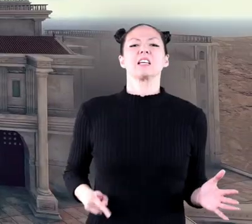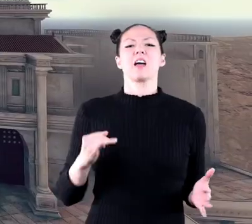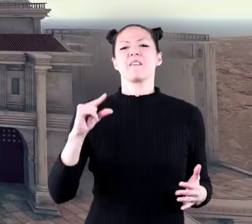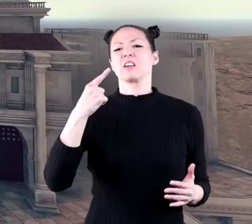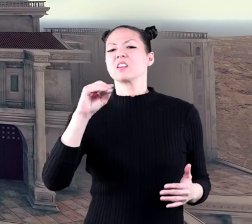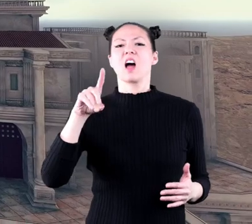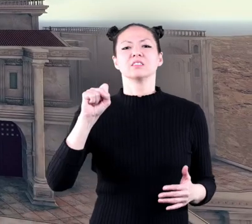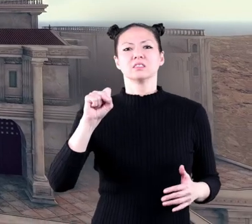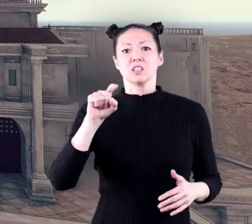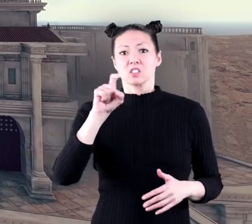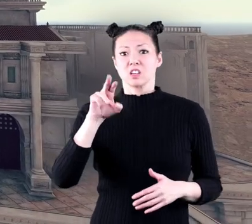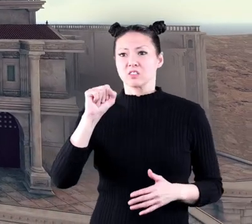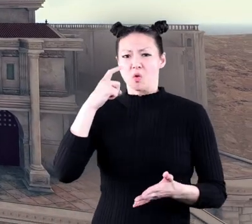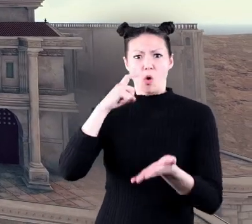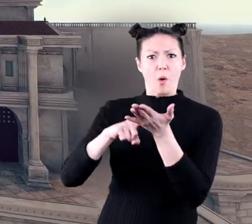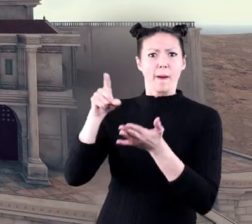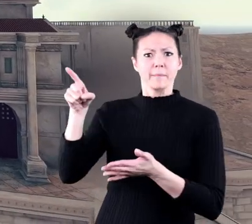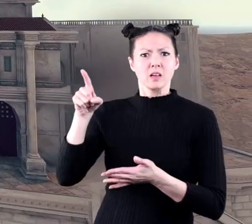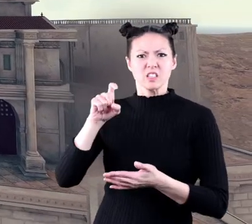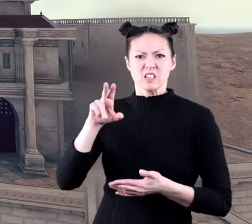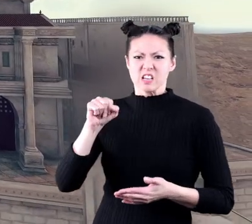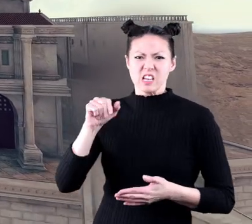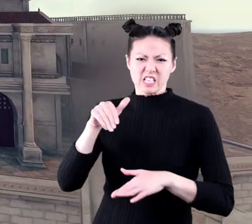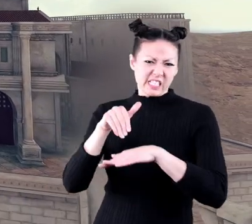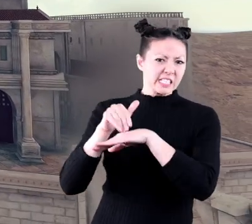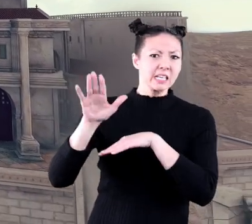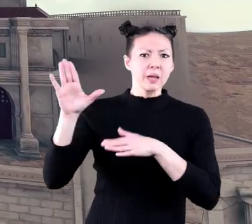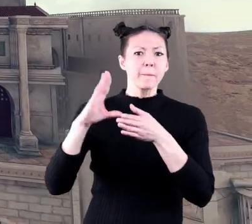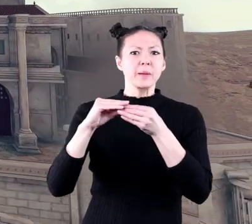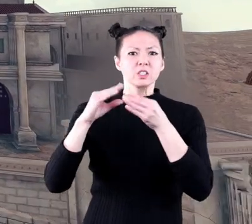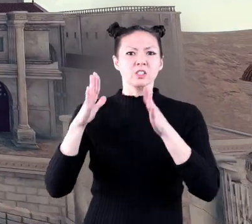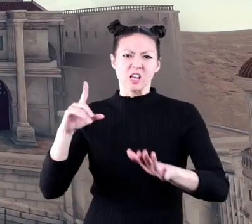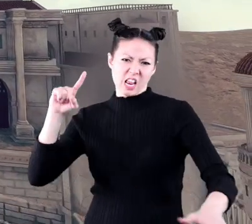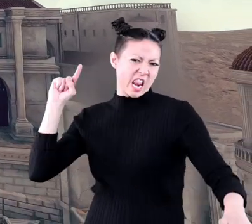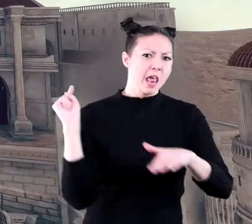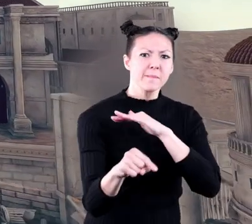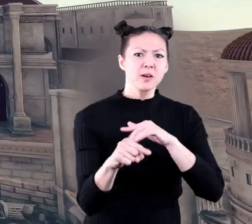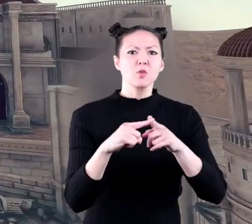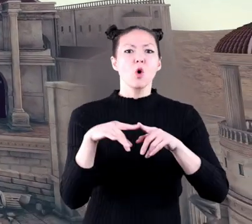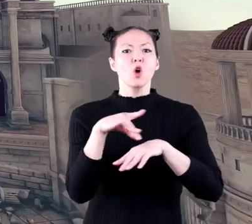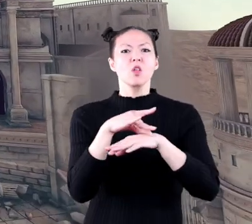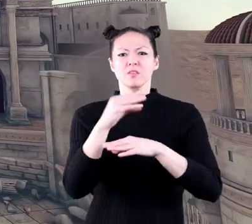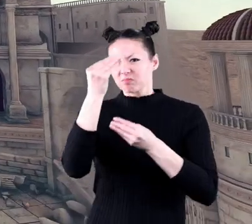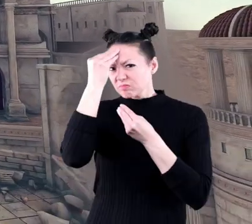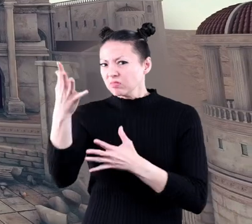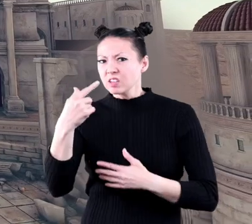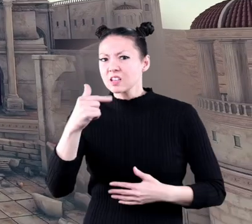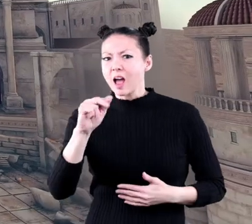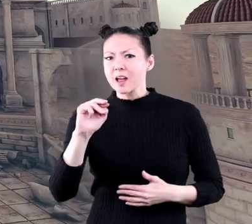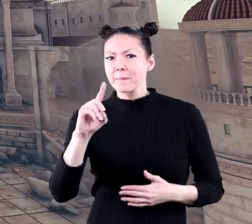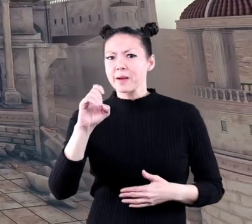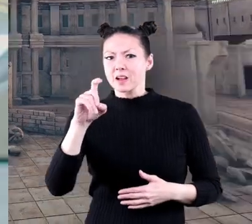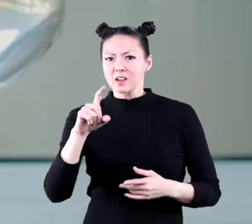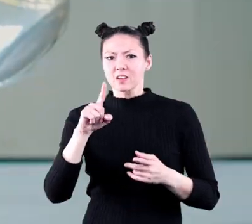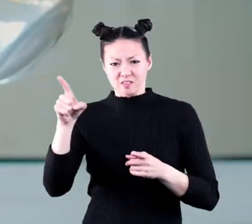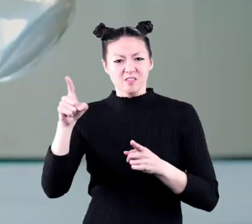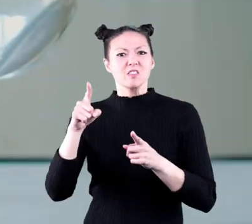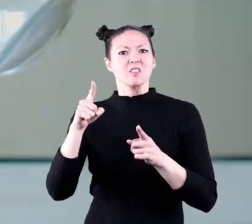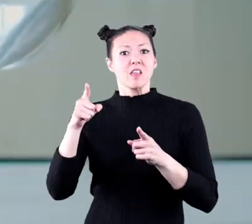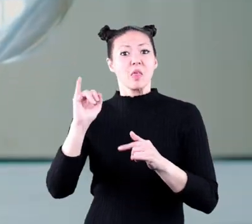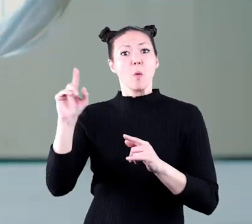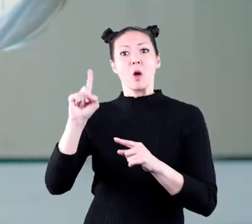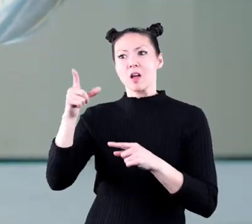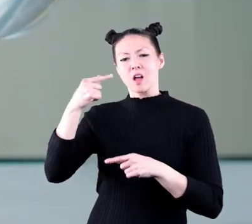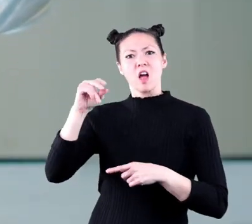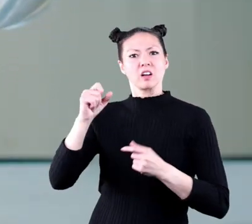Zeus noticed him. Zeus sent his messenger down to Earth to tell Ganymede to come to Mount Olympus, where the